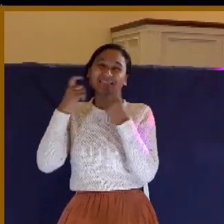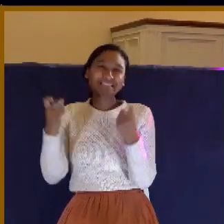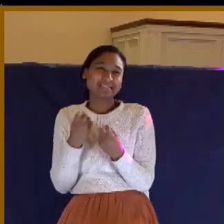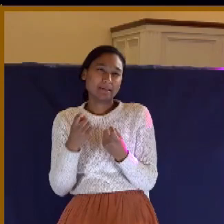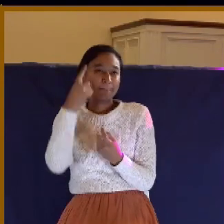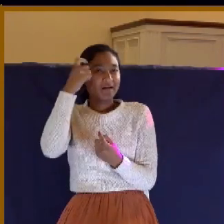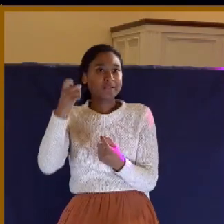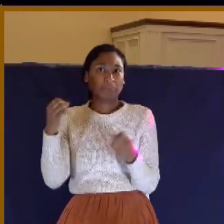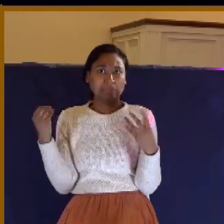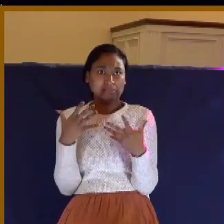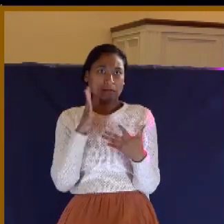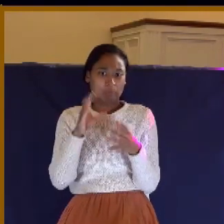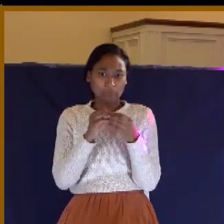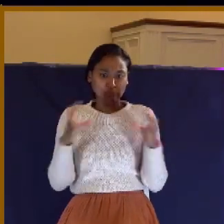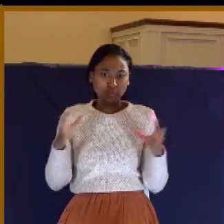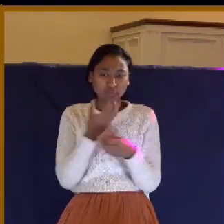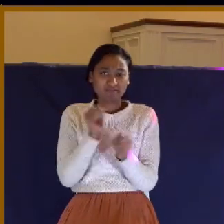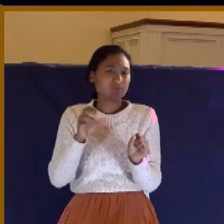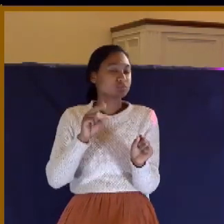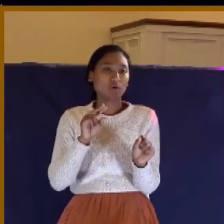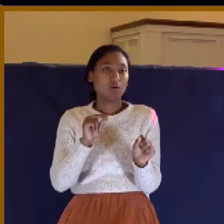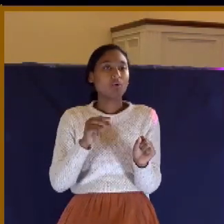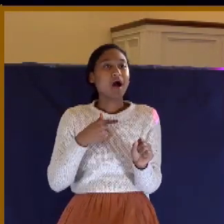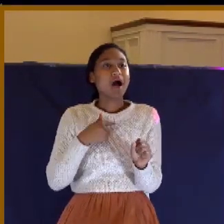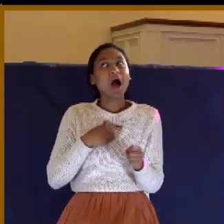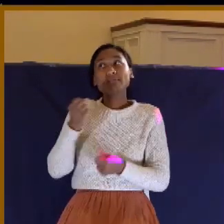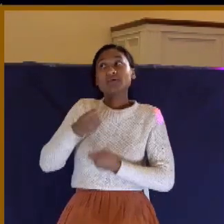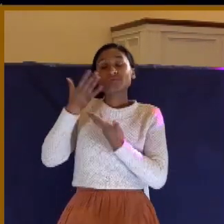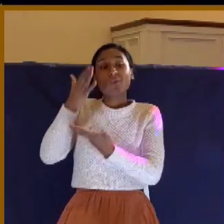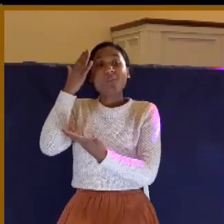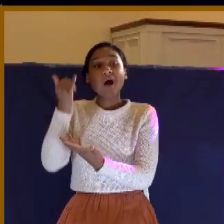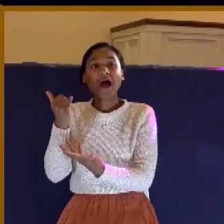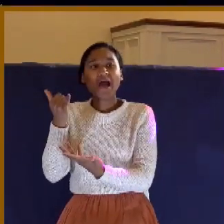salvation. You confess your sin because you're afraid you'll lose that fellowship.